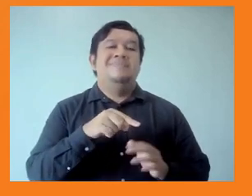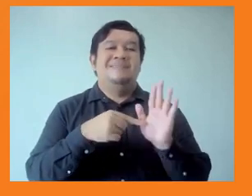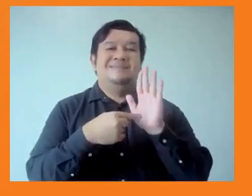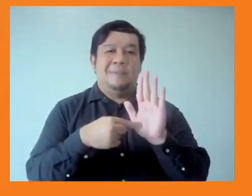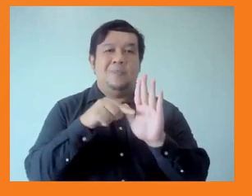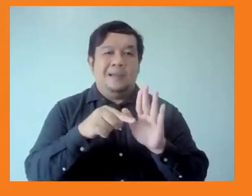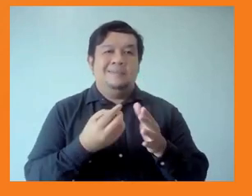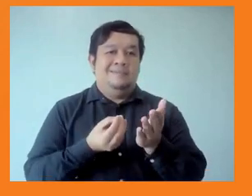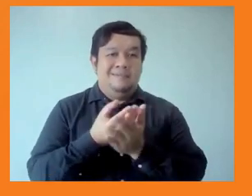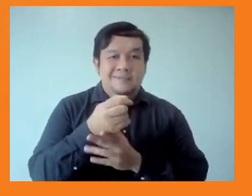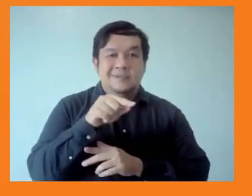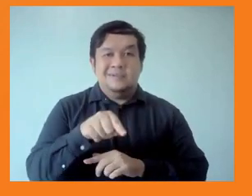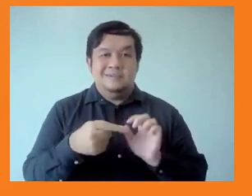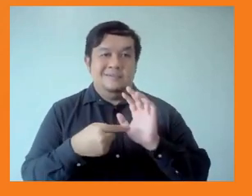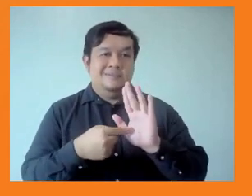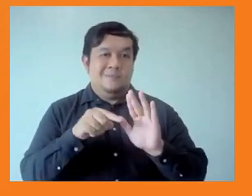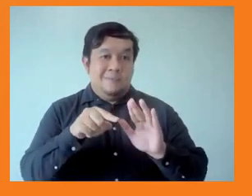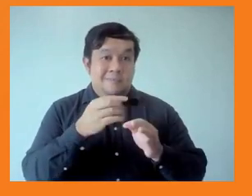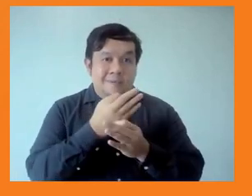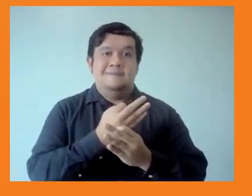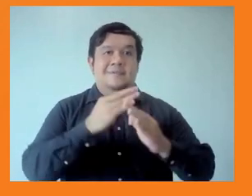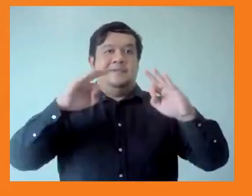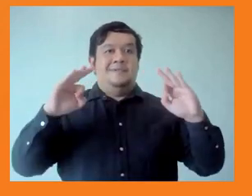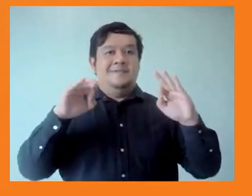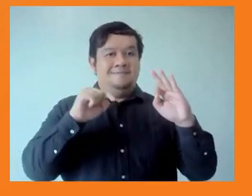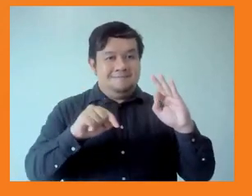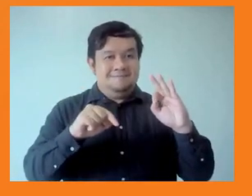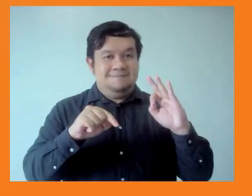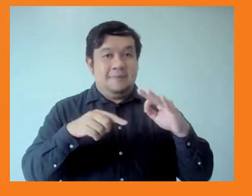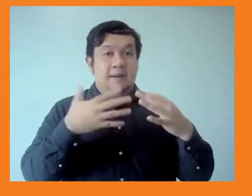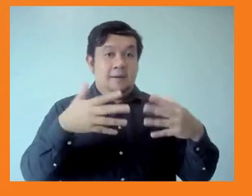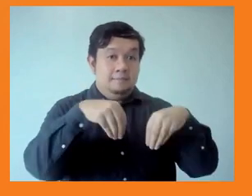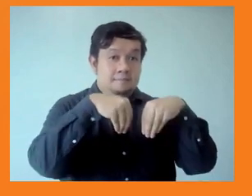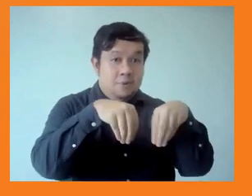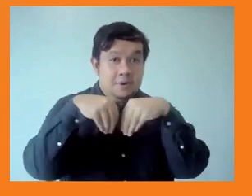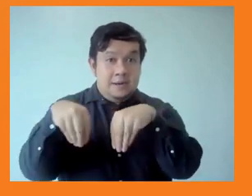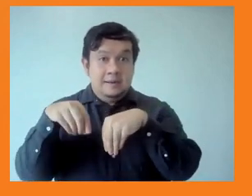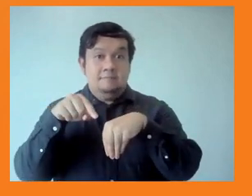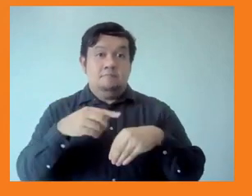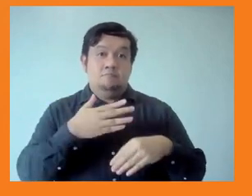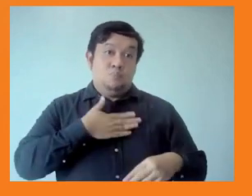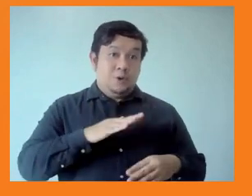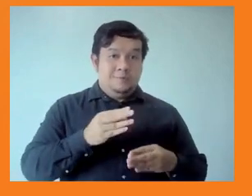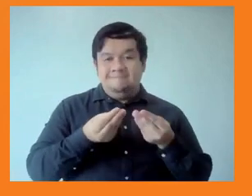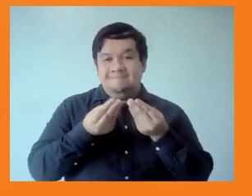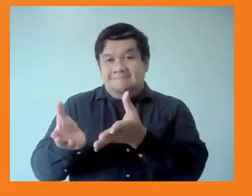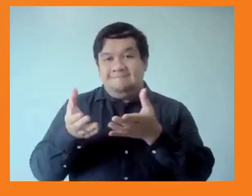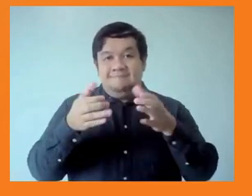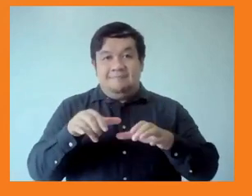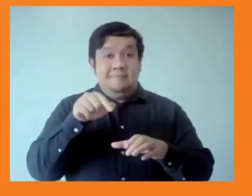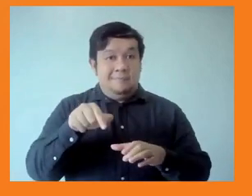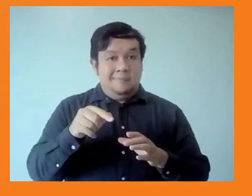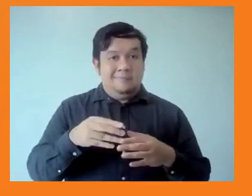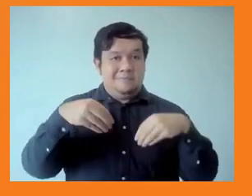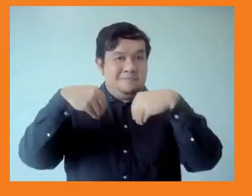everybody has an equal chance, right? Whereas an equity is a slightly different approach. What we're saying is you actually have to